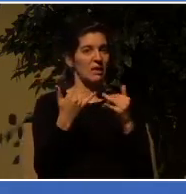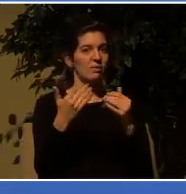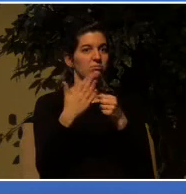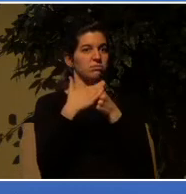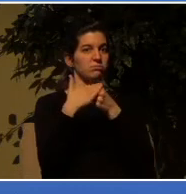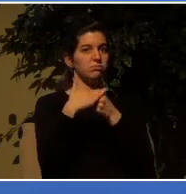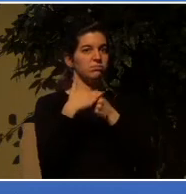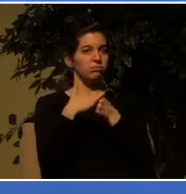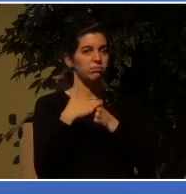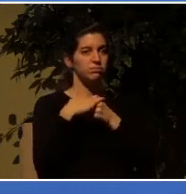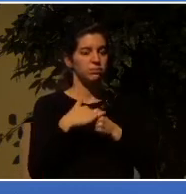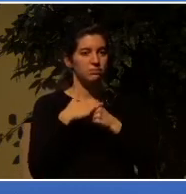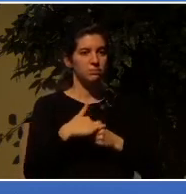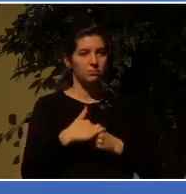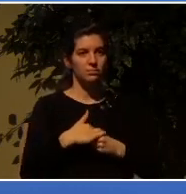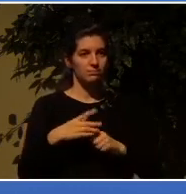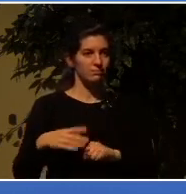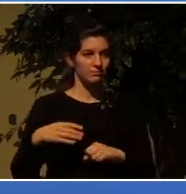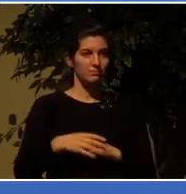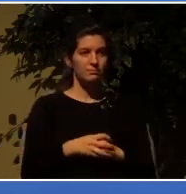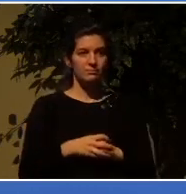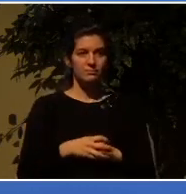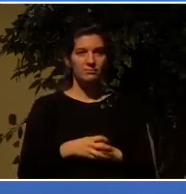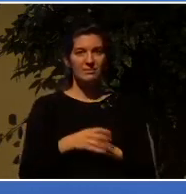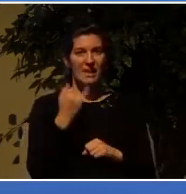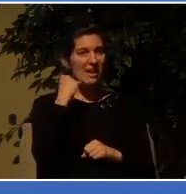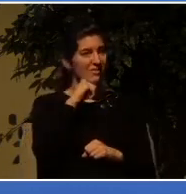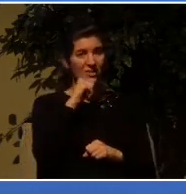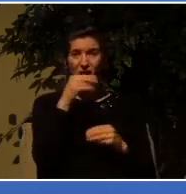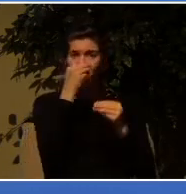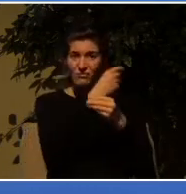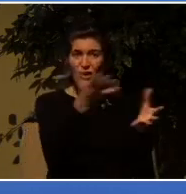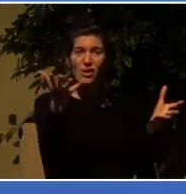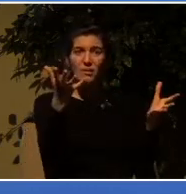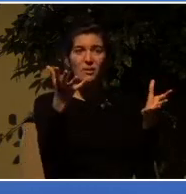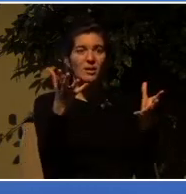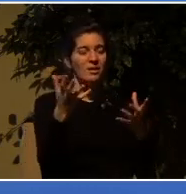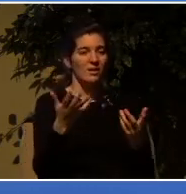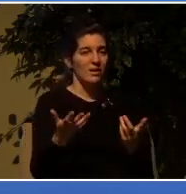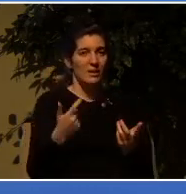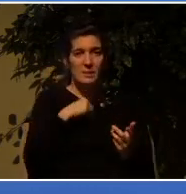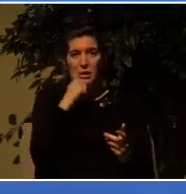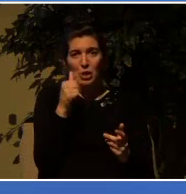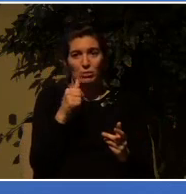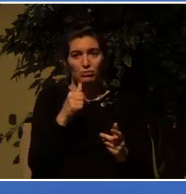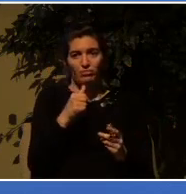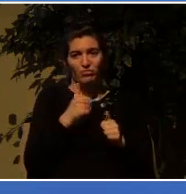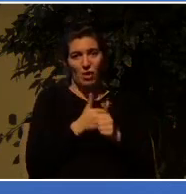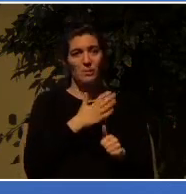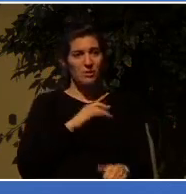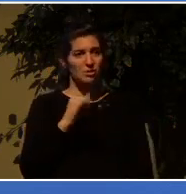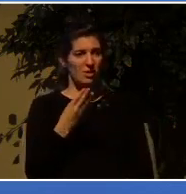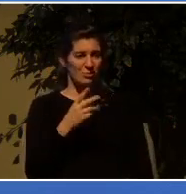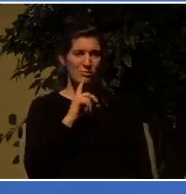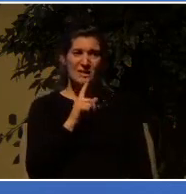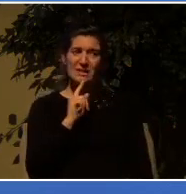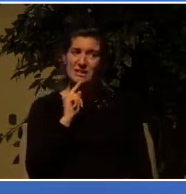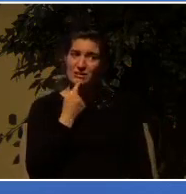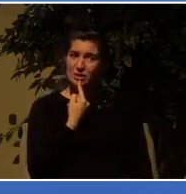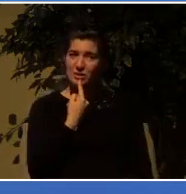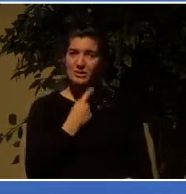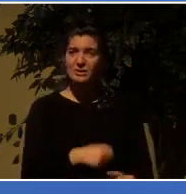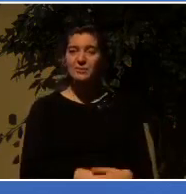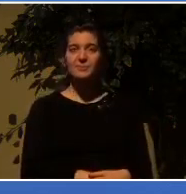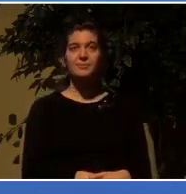know how serious that is. One more example, and then we'll go on, because there is good news